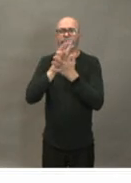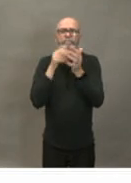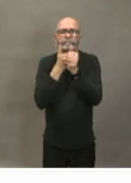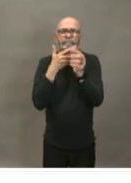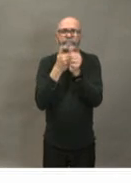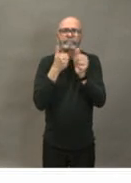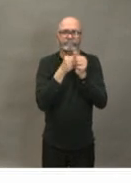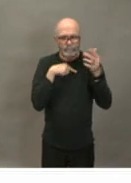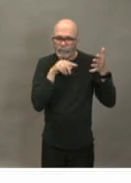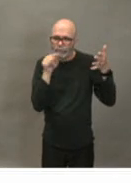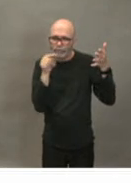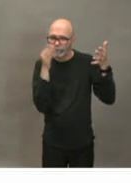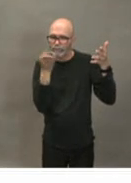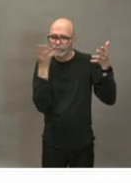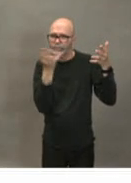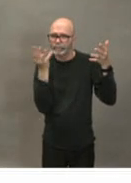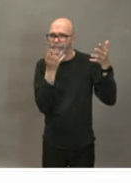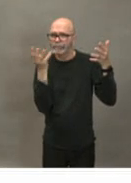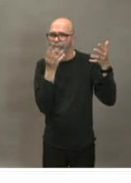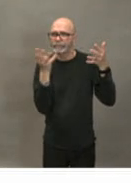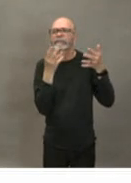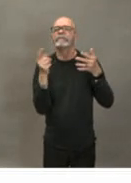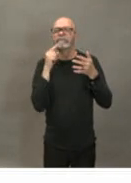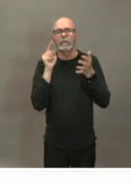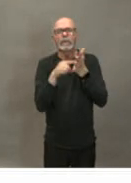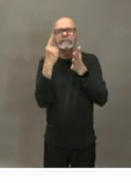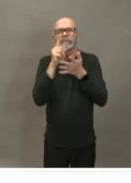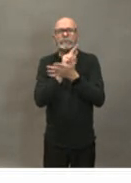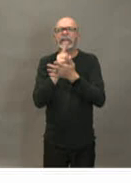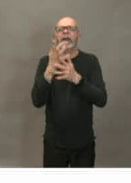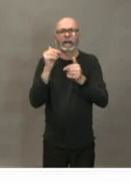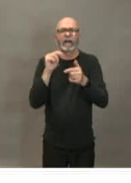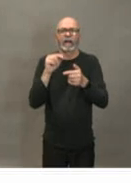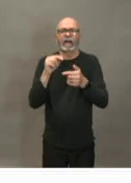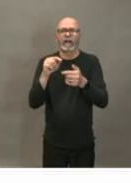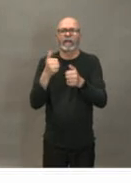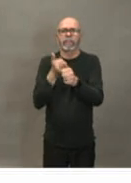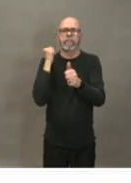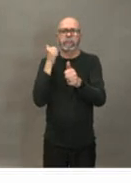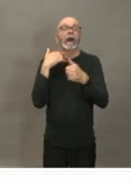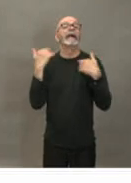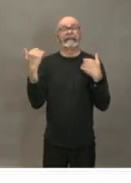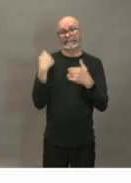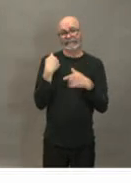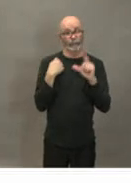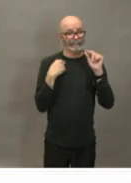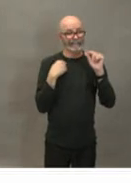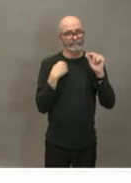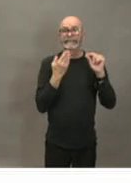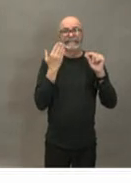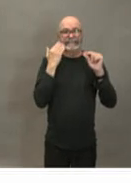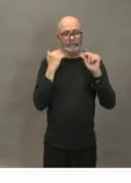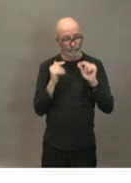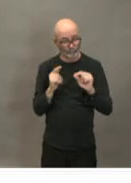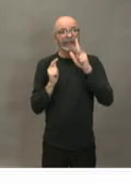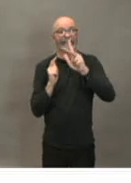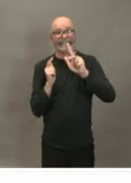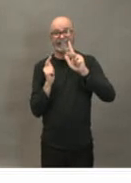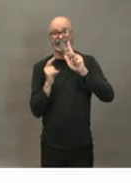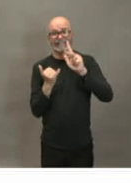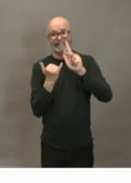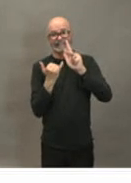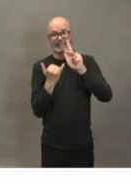that the one week lag so there's it's 20 cases that was last posted it's 23 to date so that has been